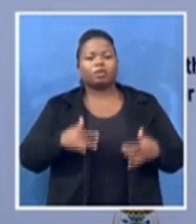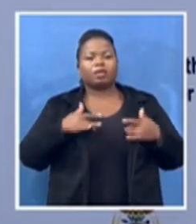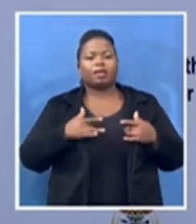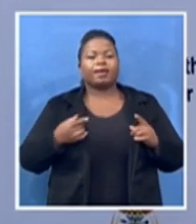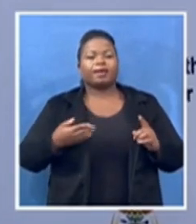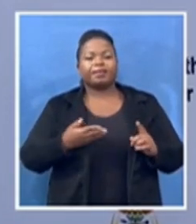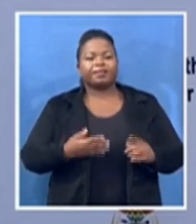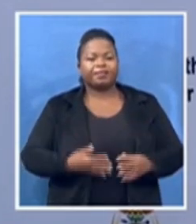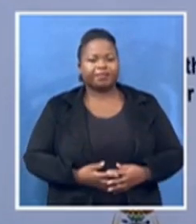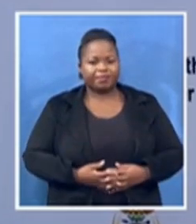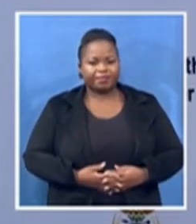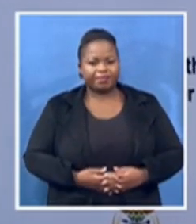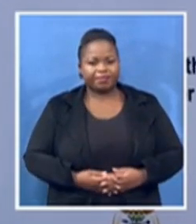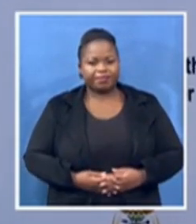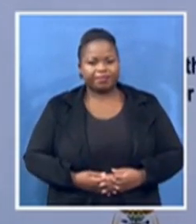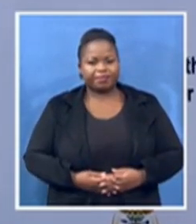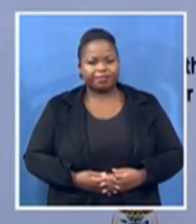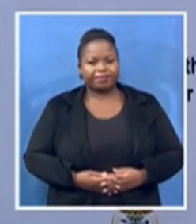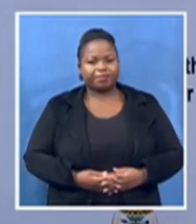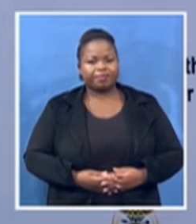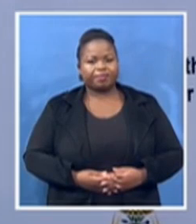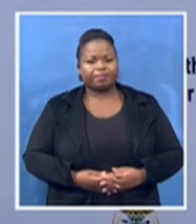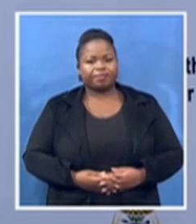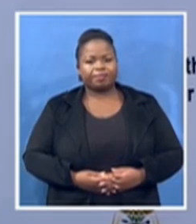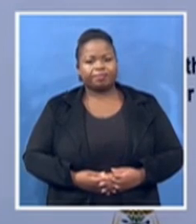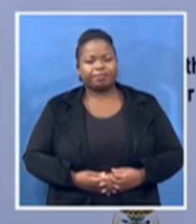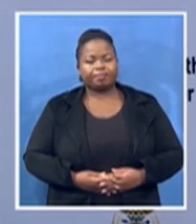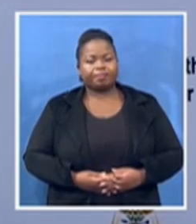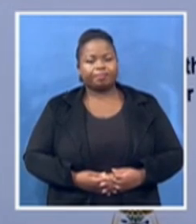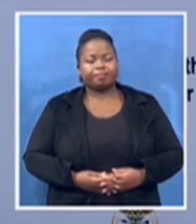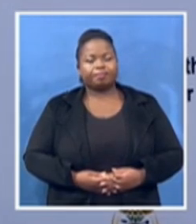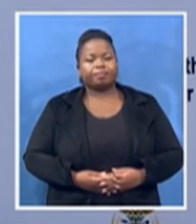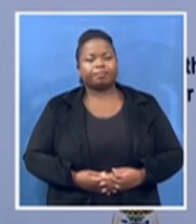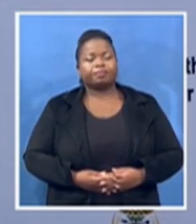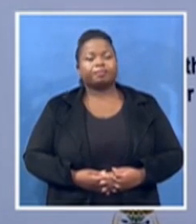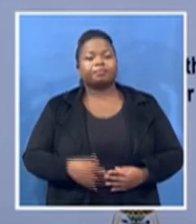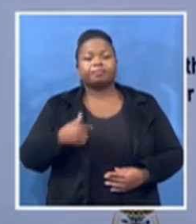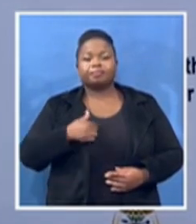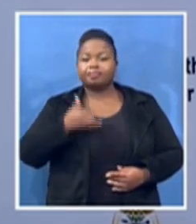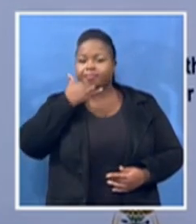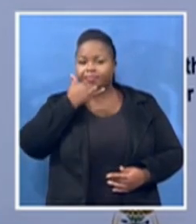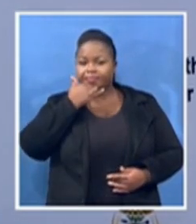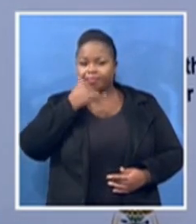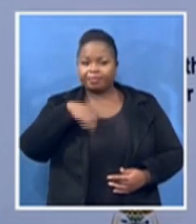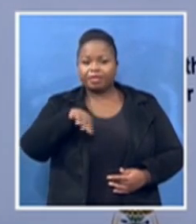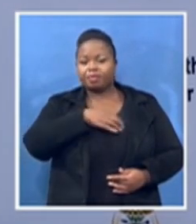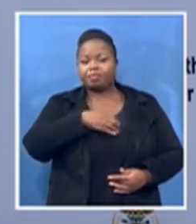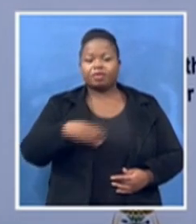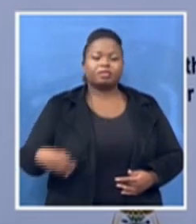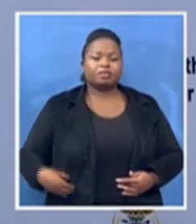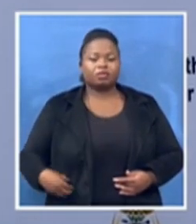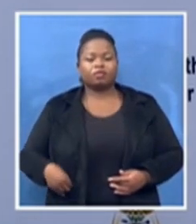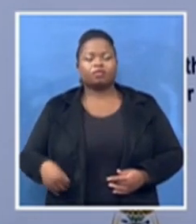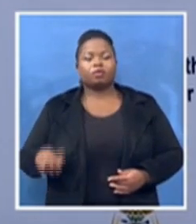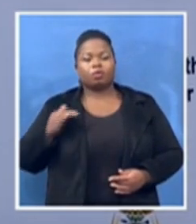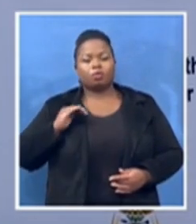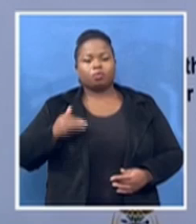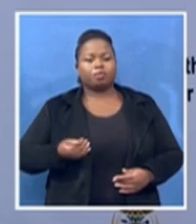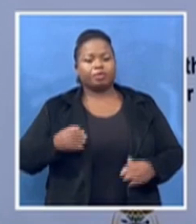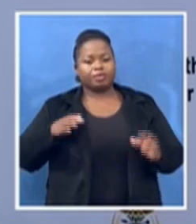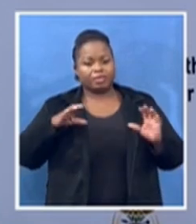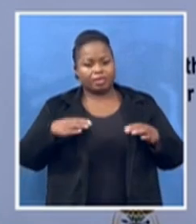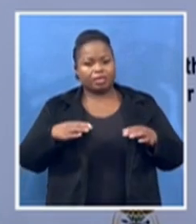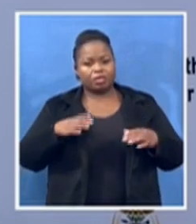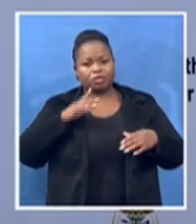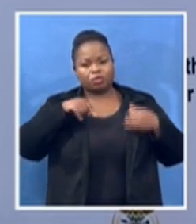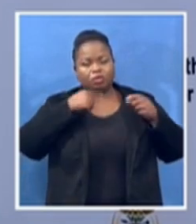I'm glad the president of the Women's League did touch on the defiance campaign, which is very popular